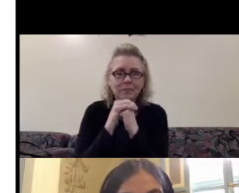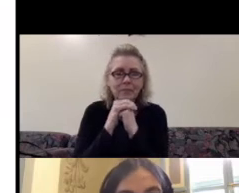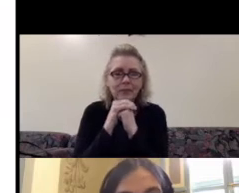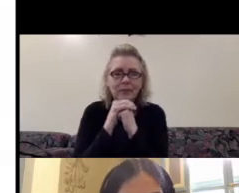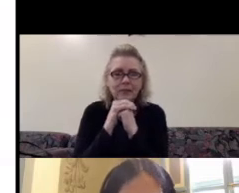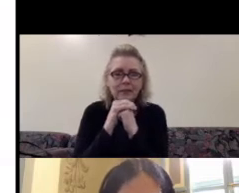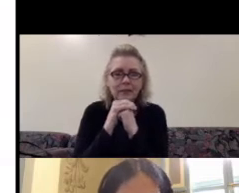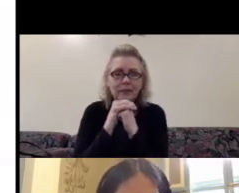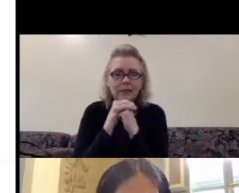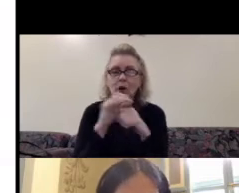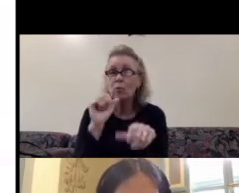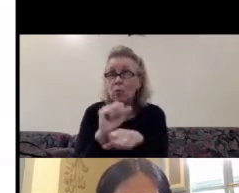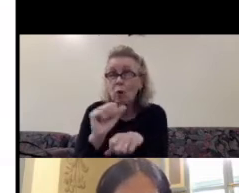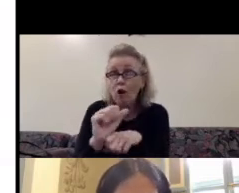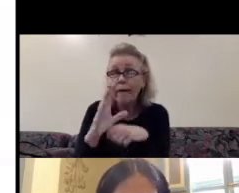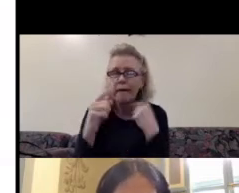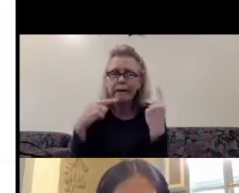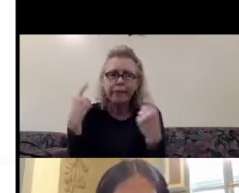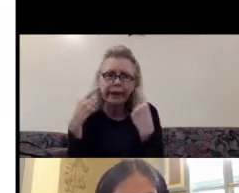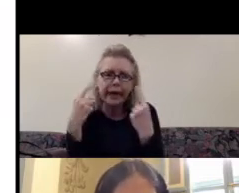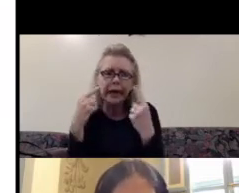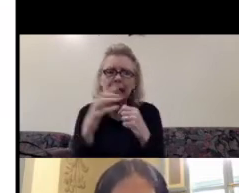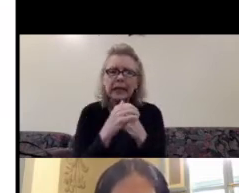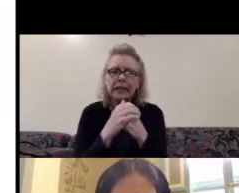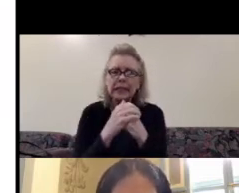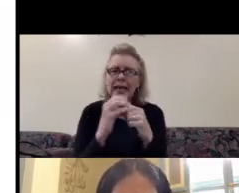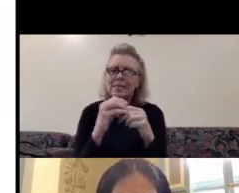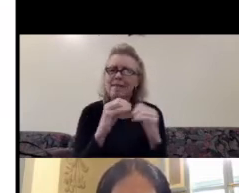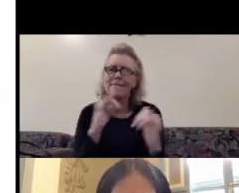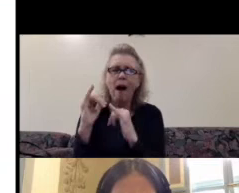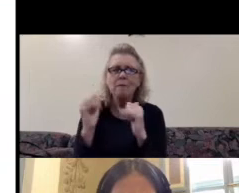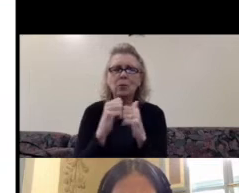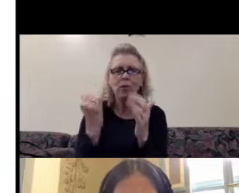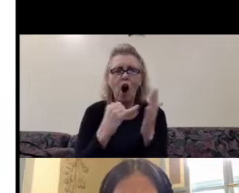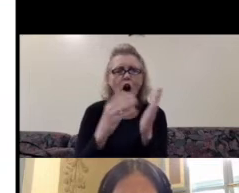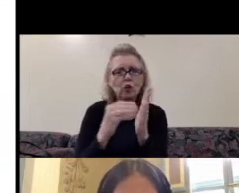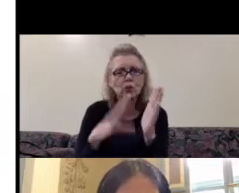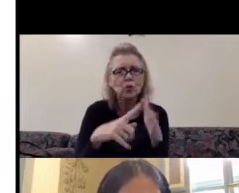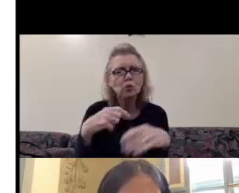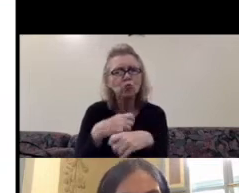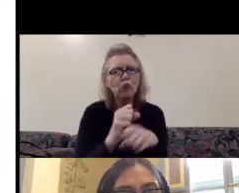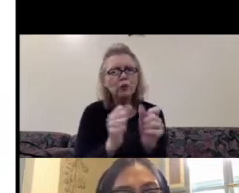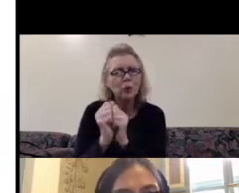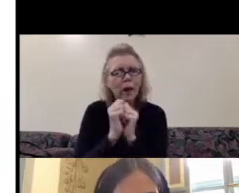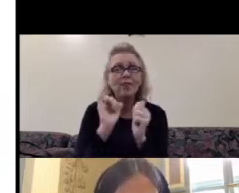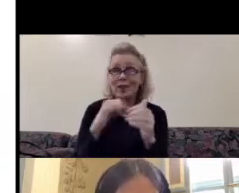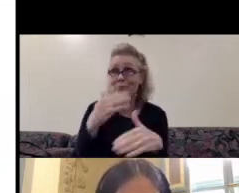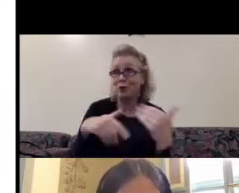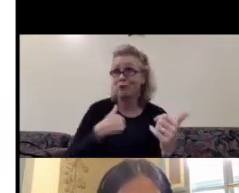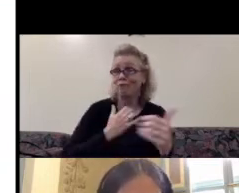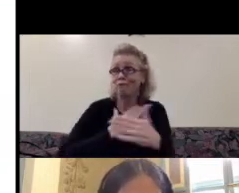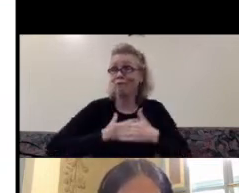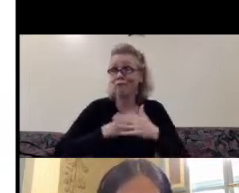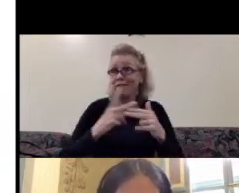Working and thinking in common with art students to create together is a process that I enjoy very much.